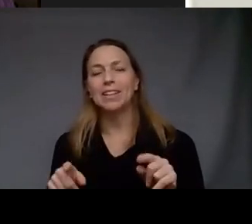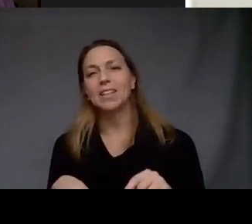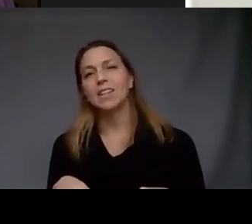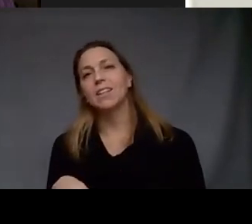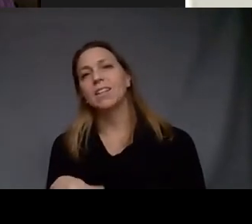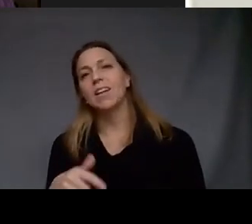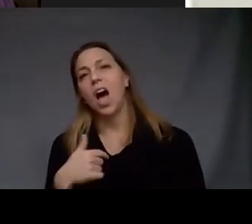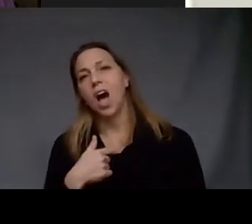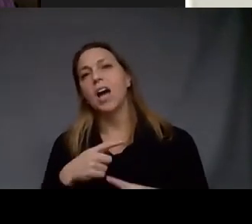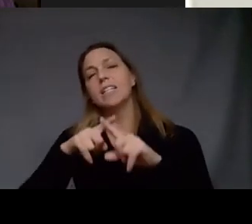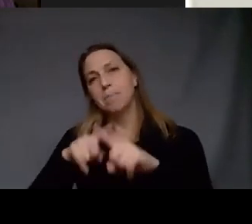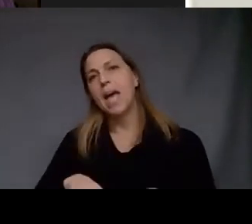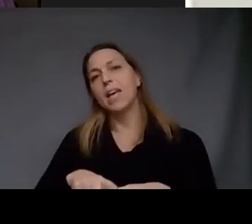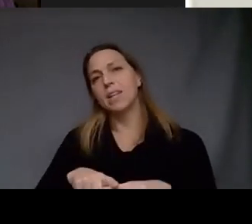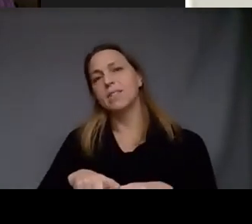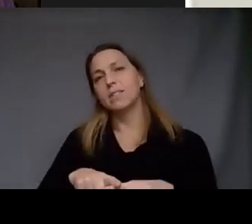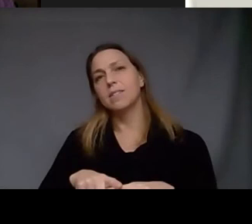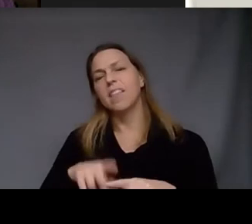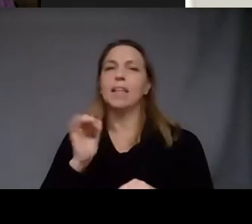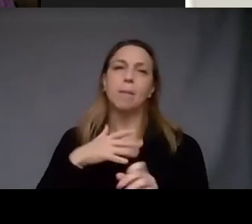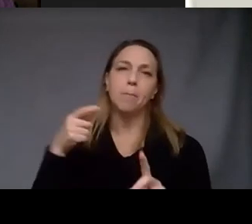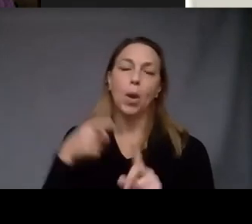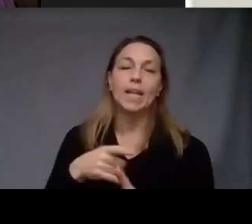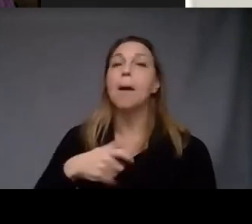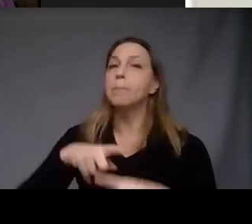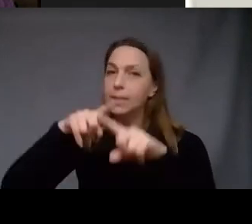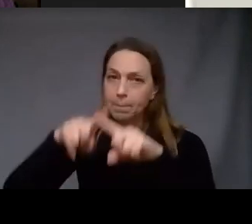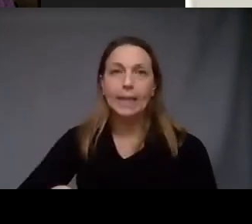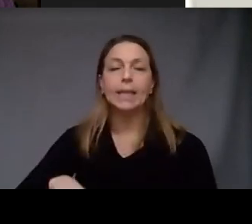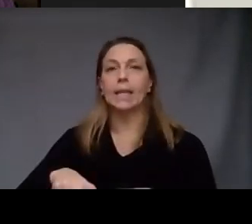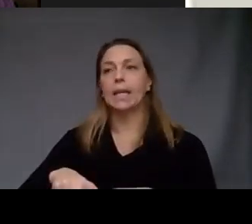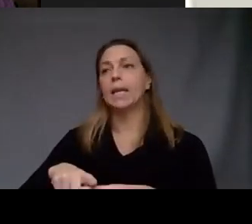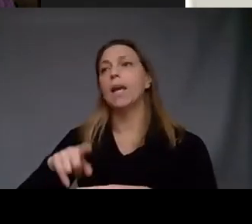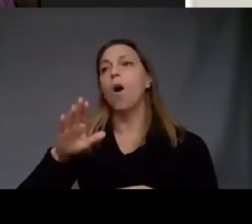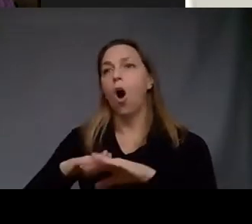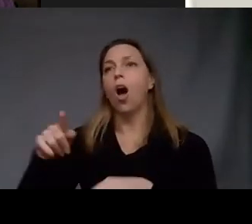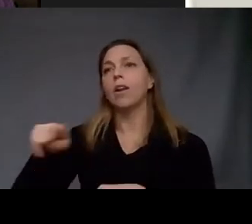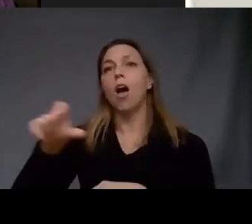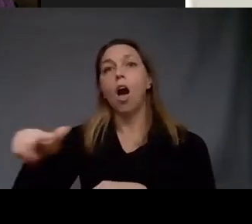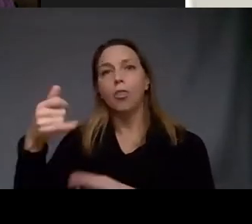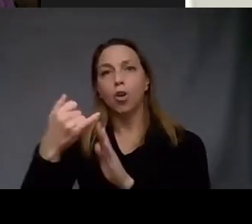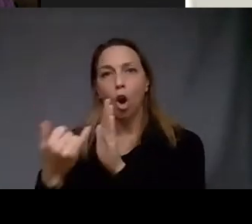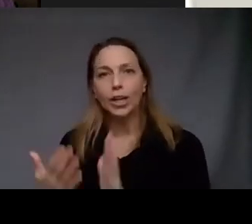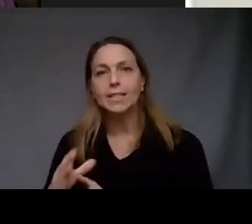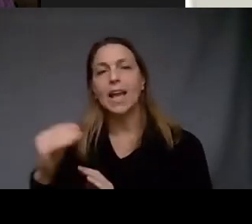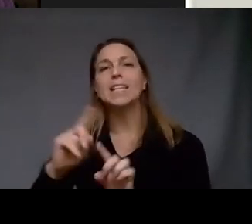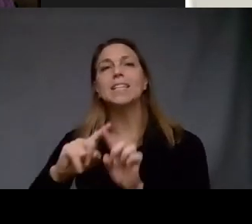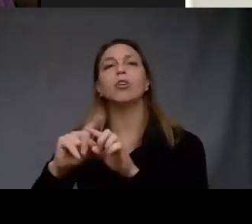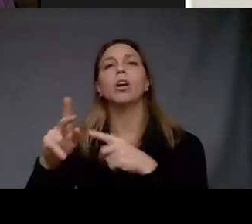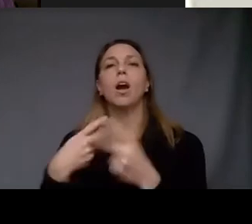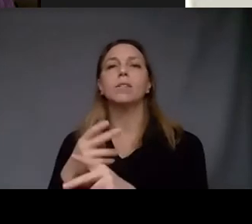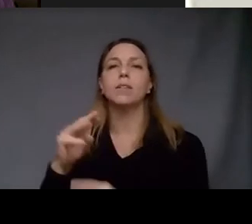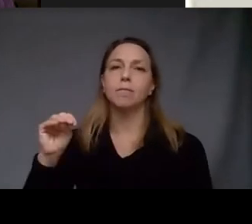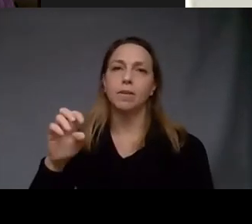very dependent that's the point I'm trying to make very dependent on other artists and art media and